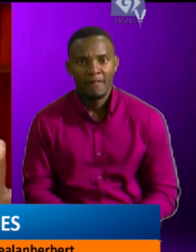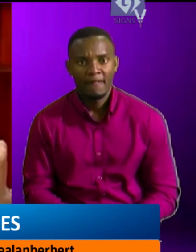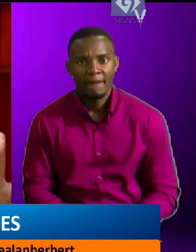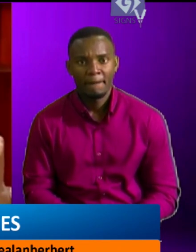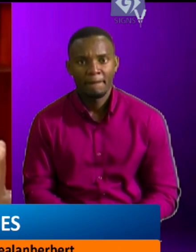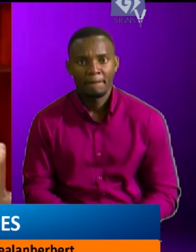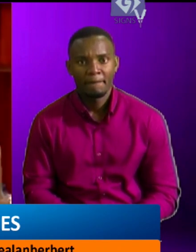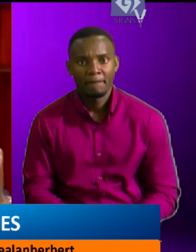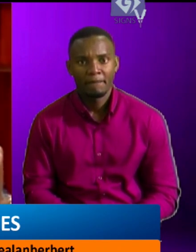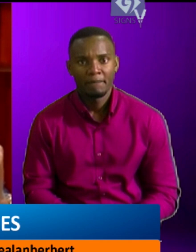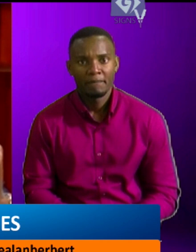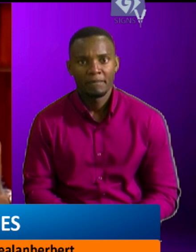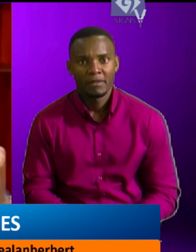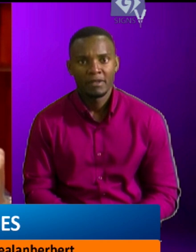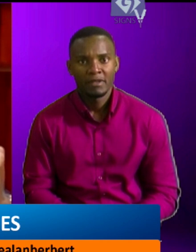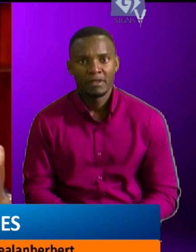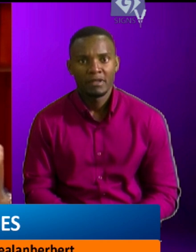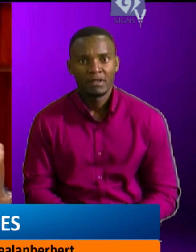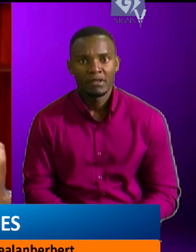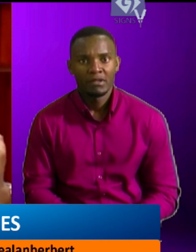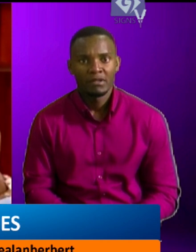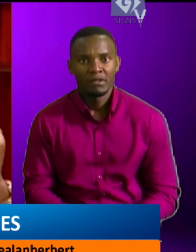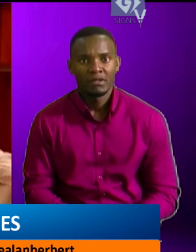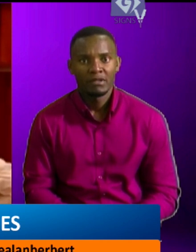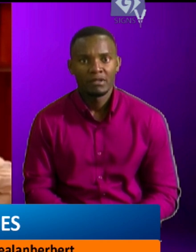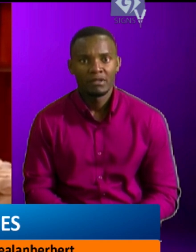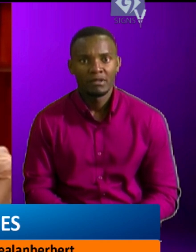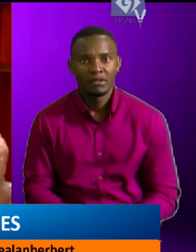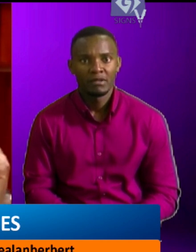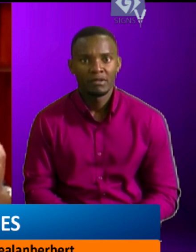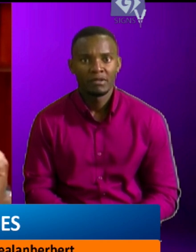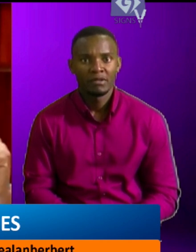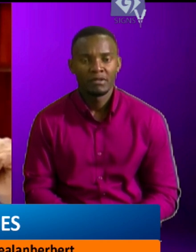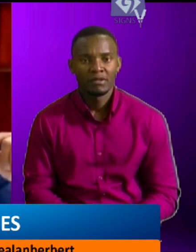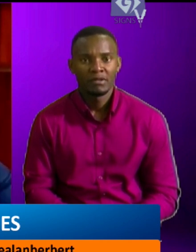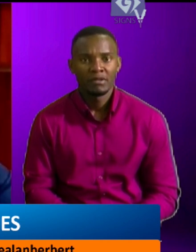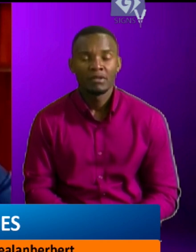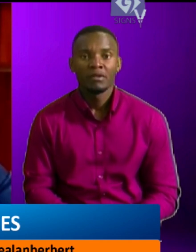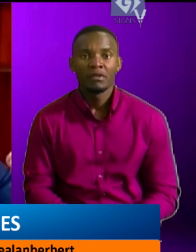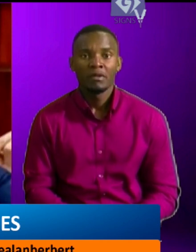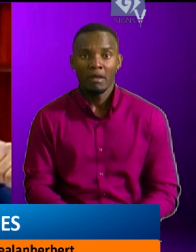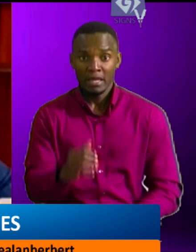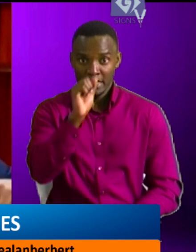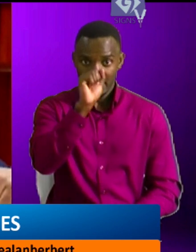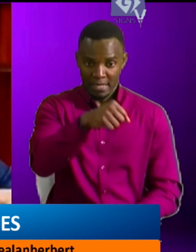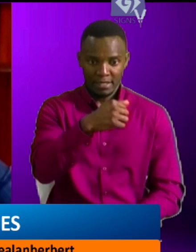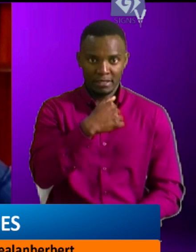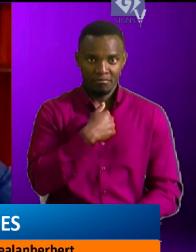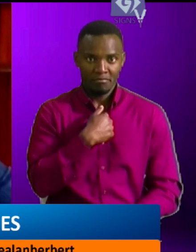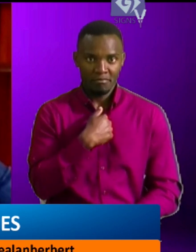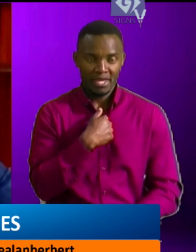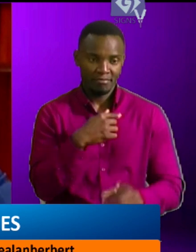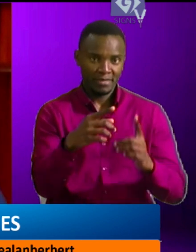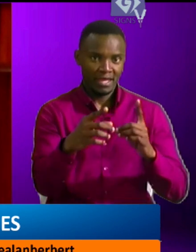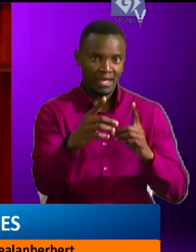I got a D-minus, no doubt. But Mr. Speaker, I turned that around. Today, as I sit here,